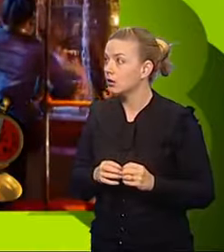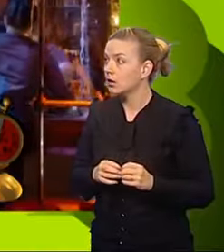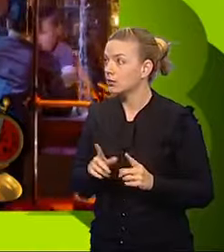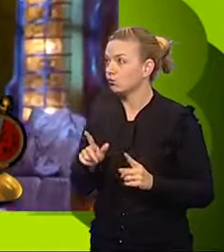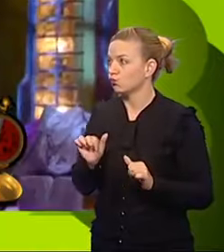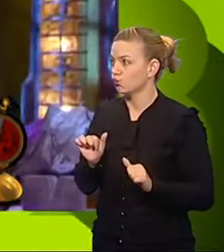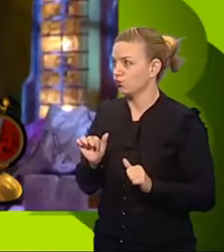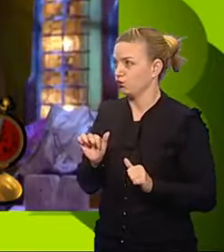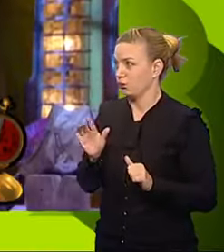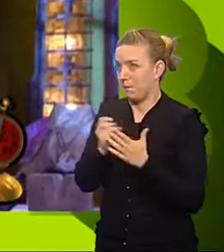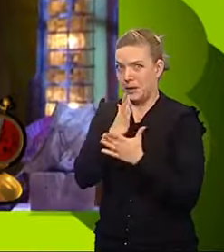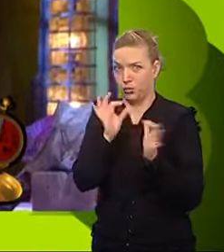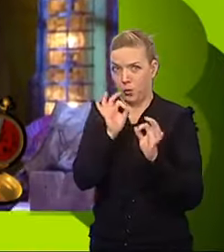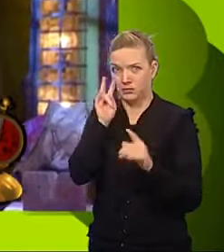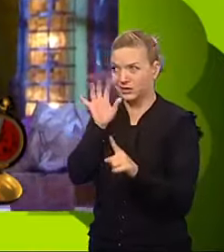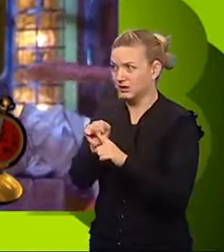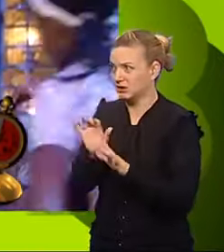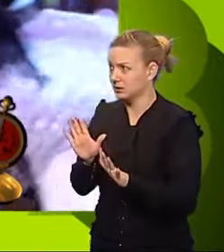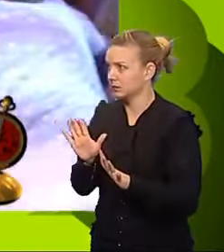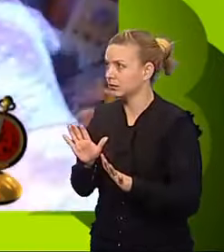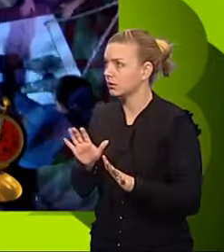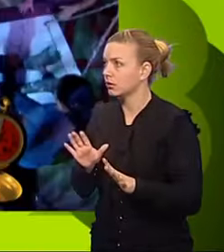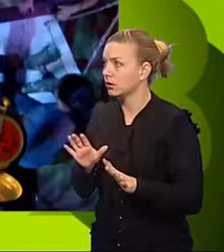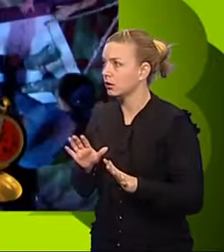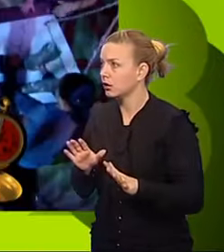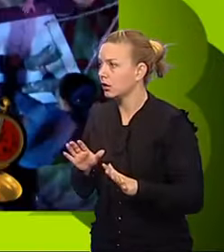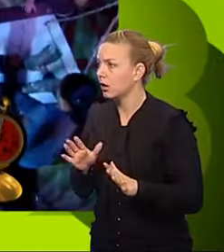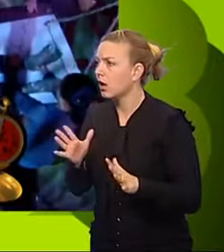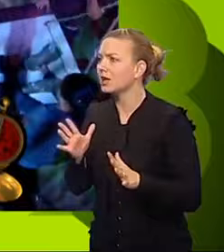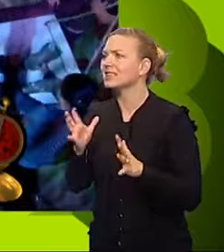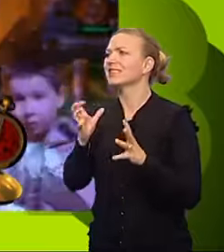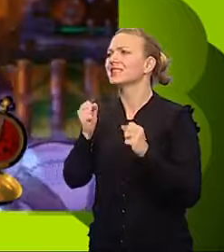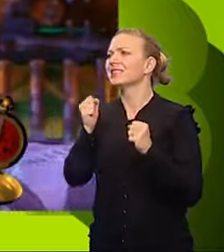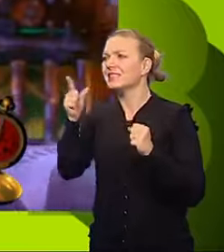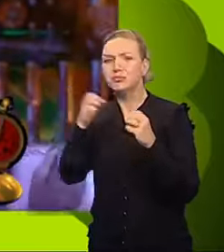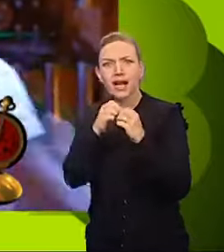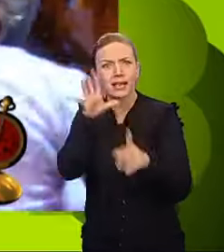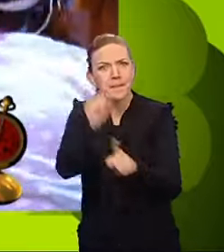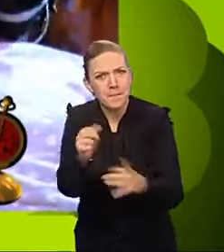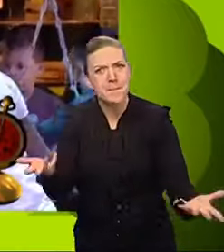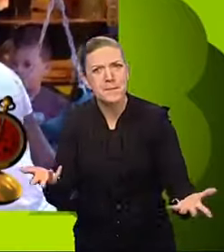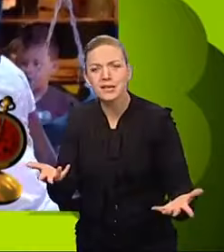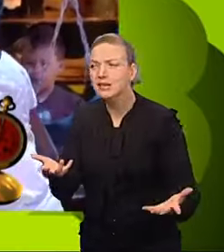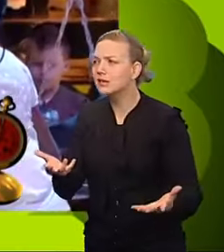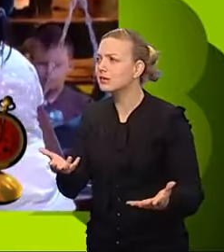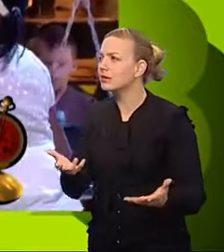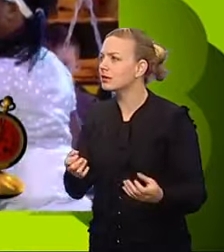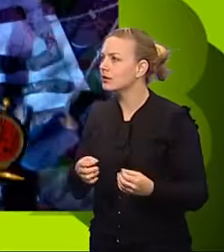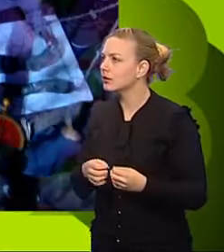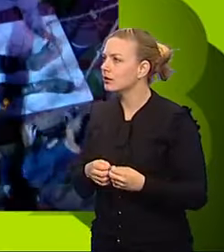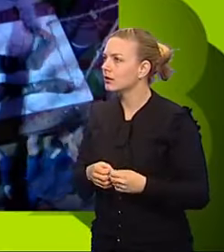That's it. Try to make sure nobody else spot it. Six. Five. No! Grianna's got it! Two. One.